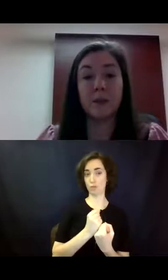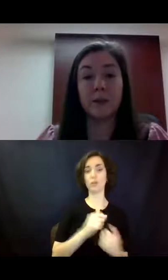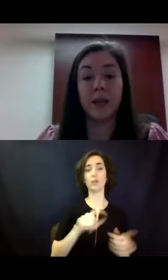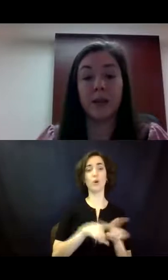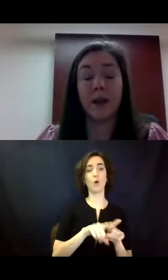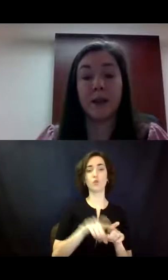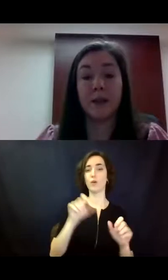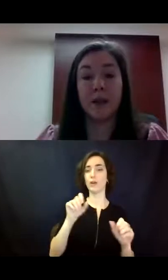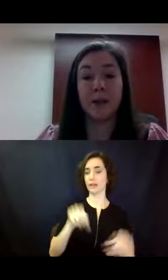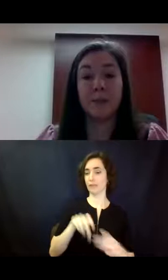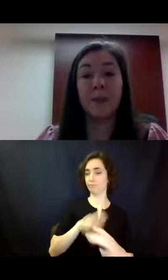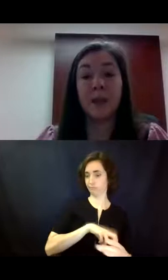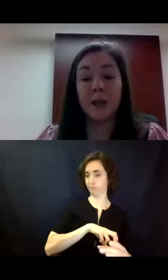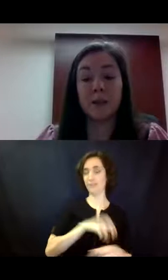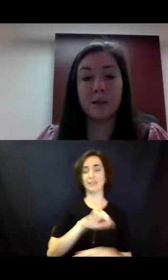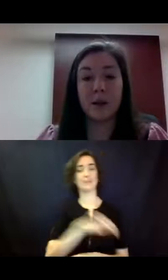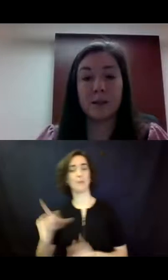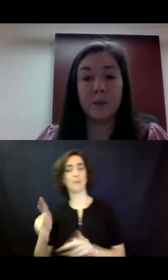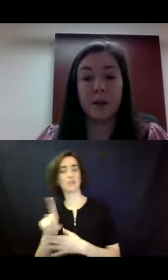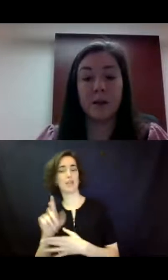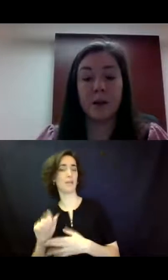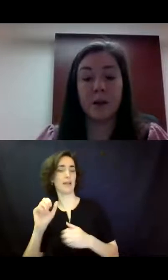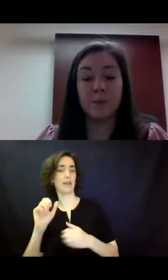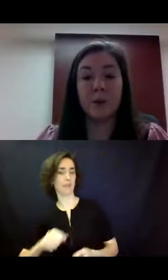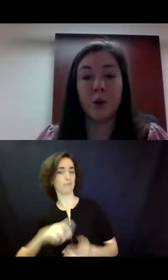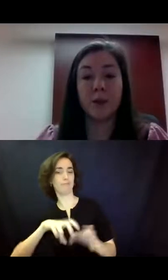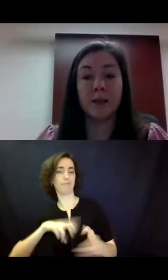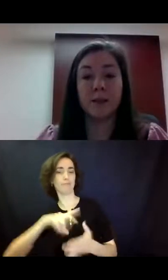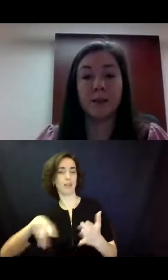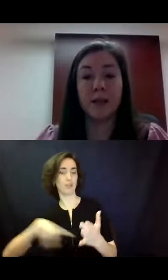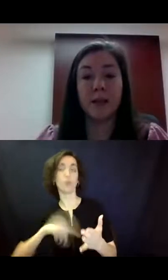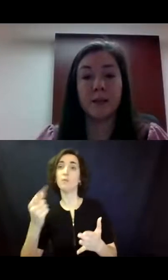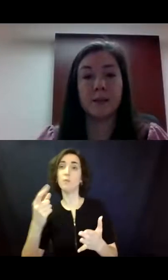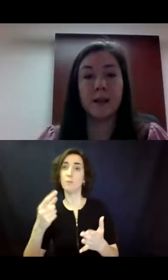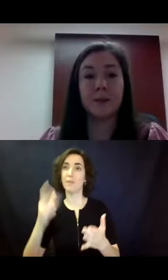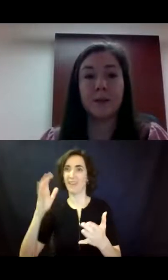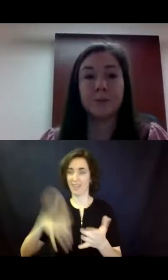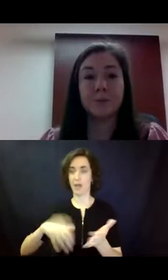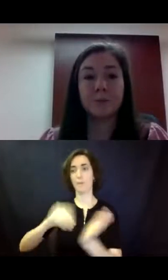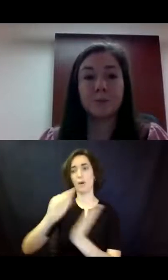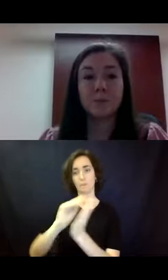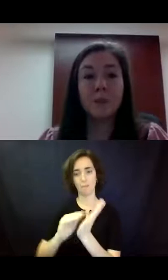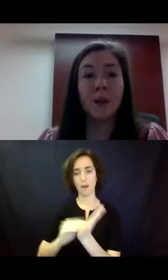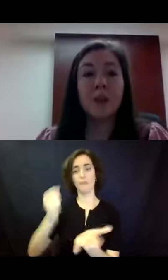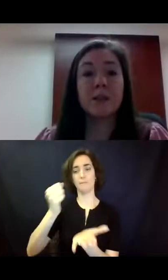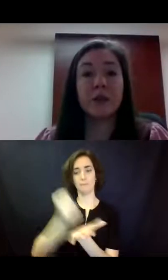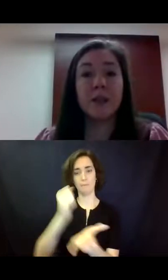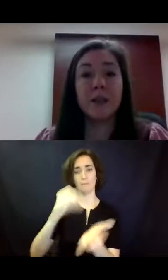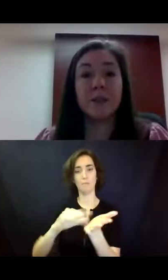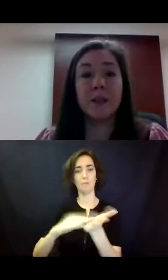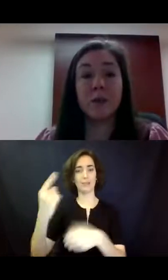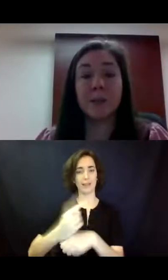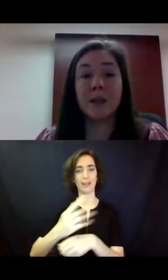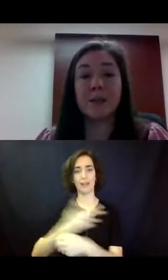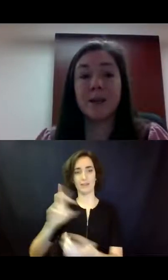the disability can at any time, and it still has to be, um, notarized, dated and signed. Does an agreement guarantee